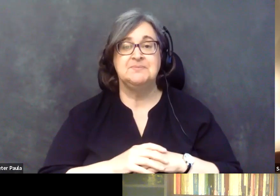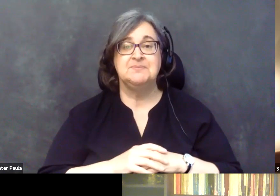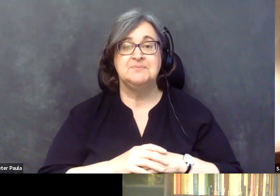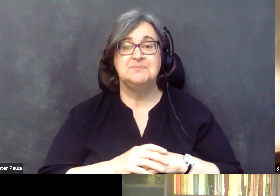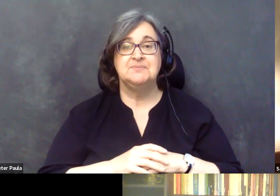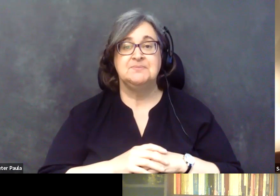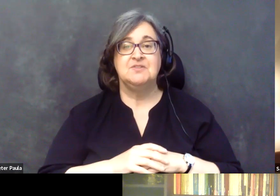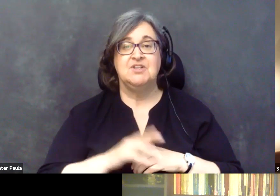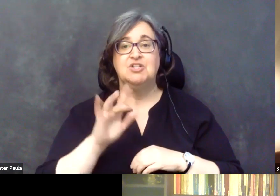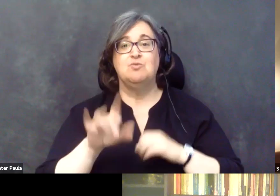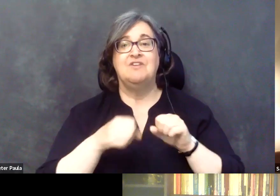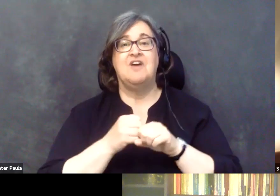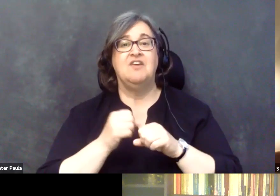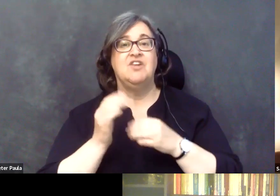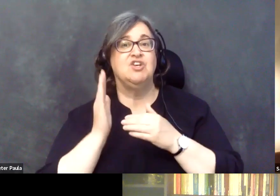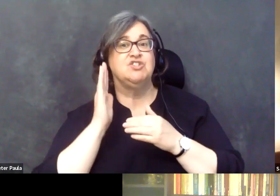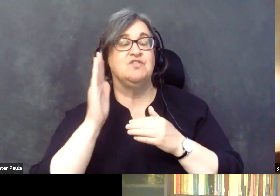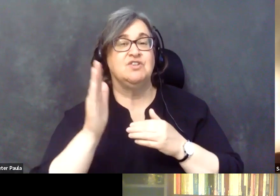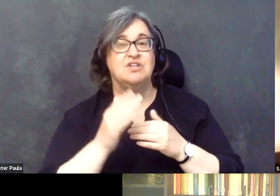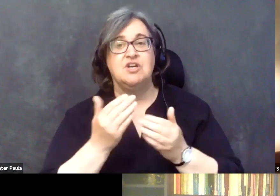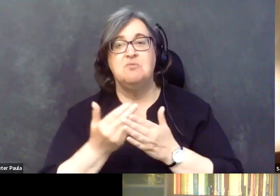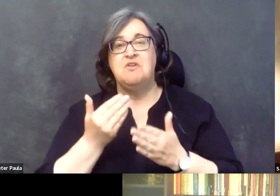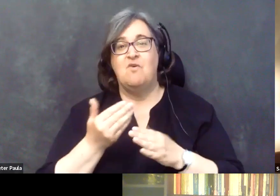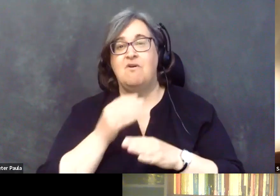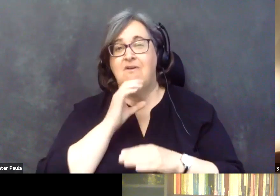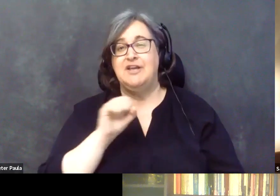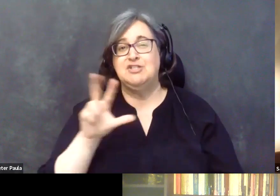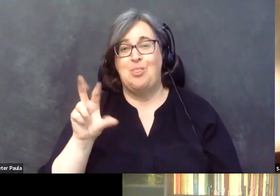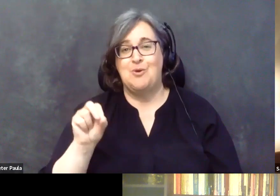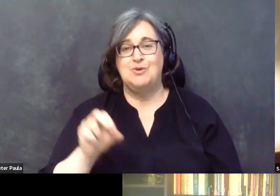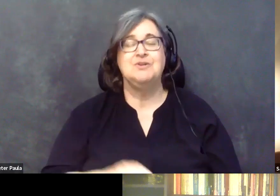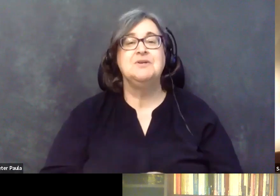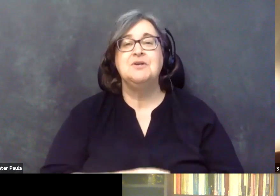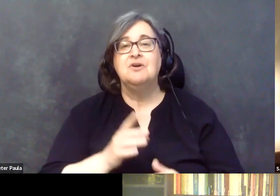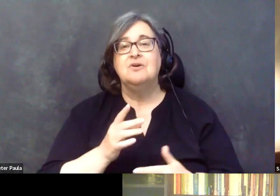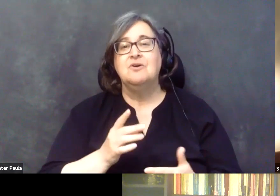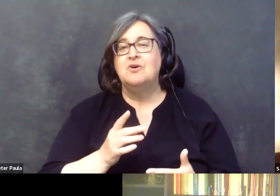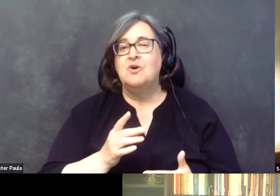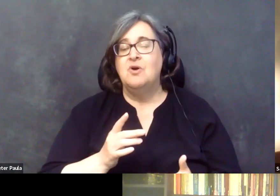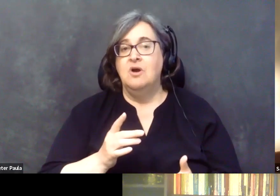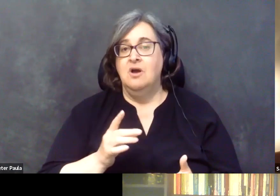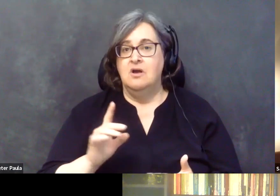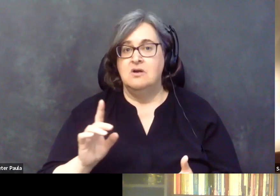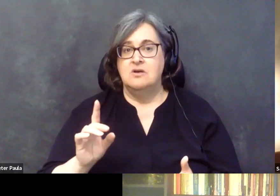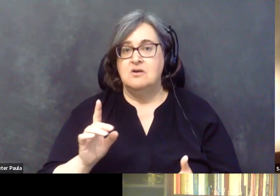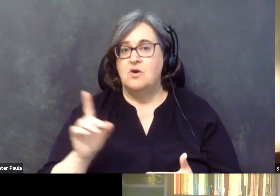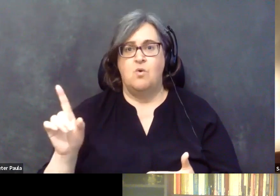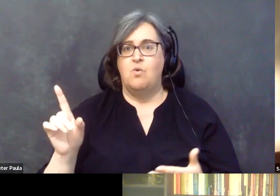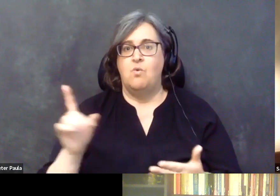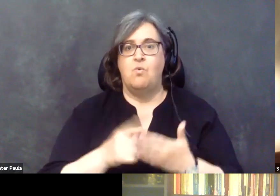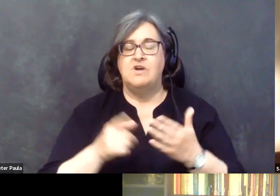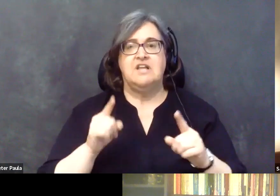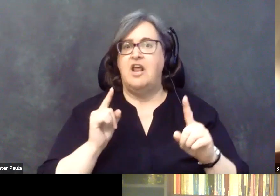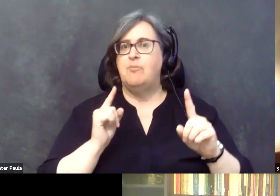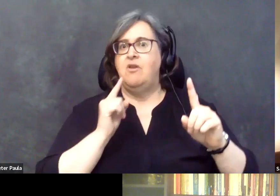So 25 years from now, right before she turns 30, uh, what do you say? I mean, where, where is this all headed? What are some